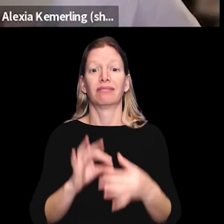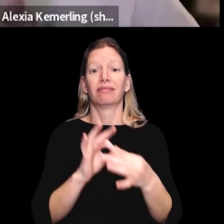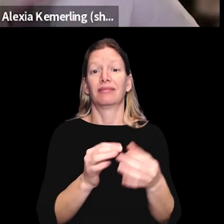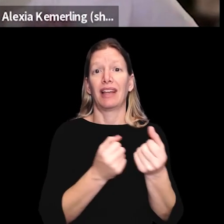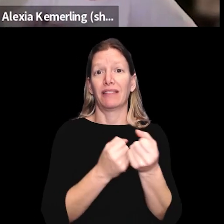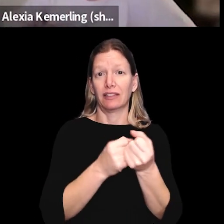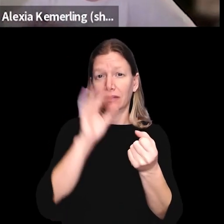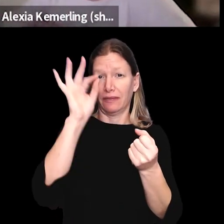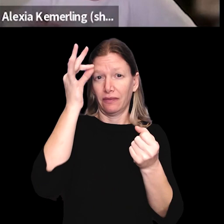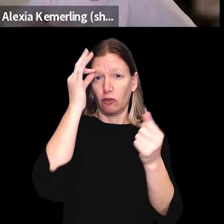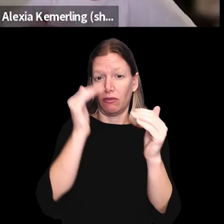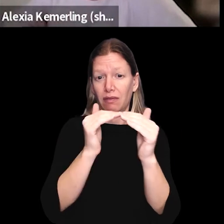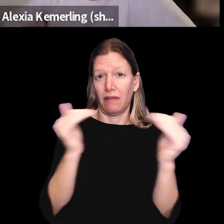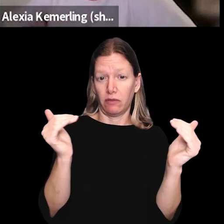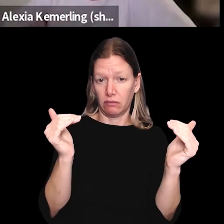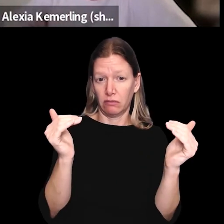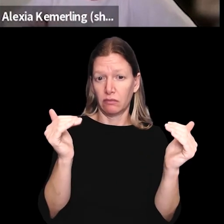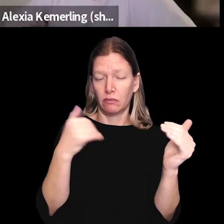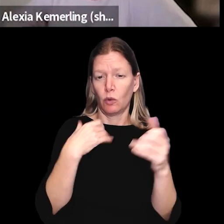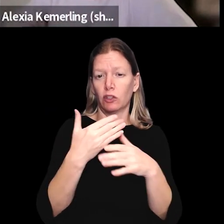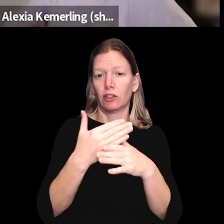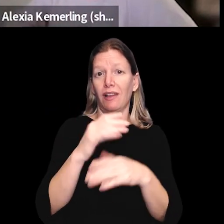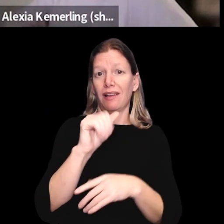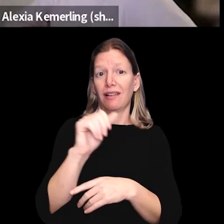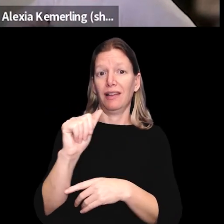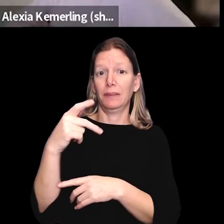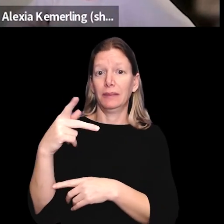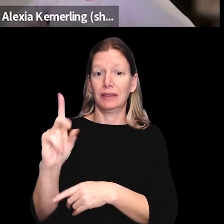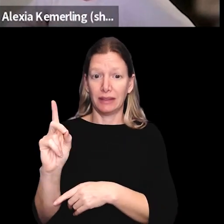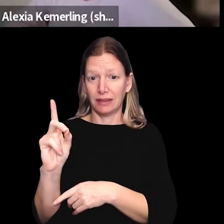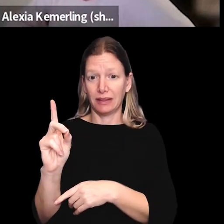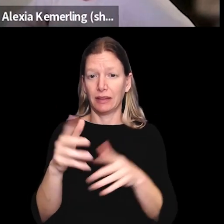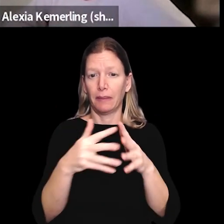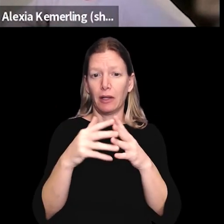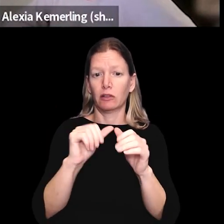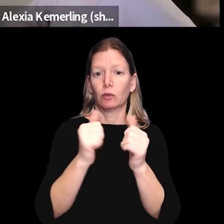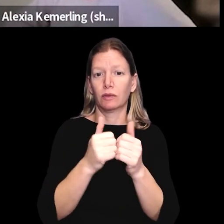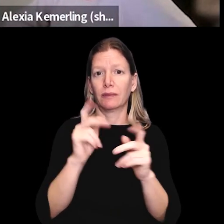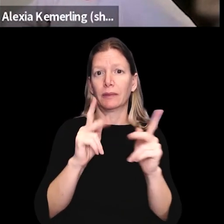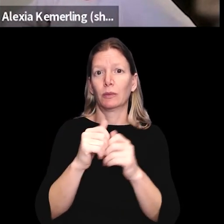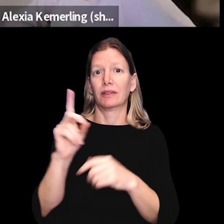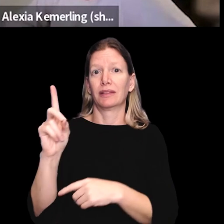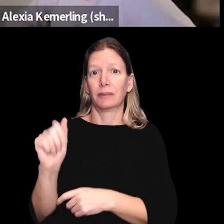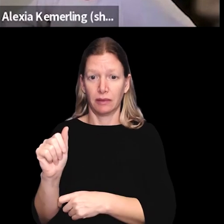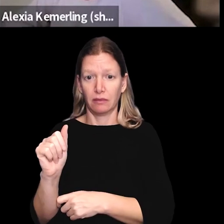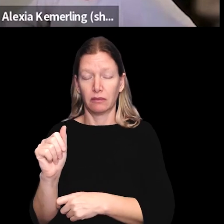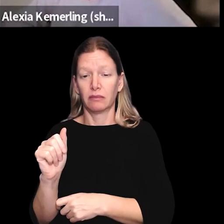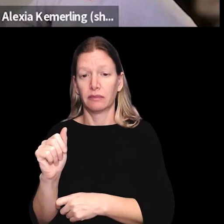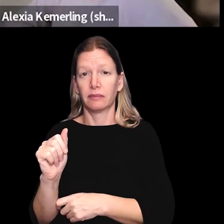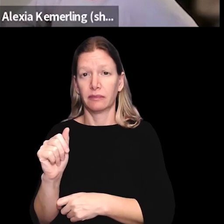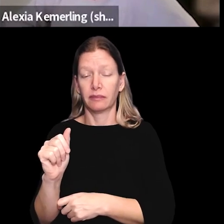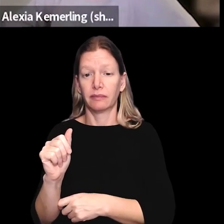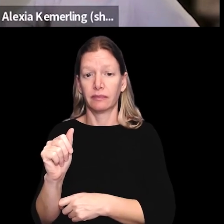And then in terms of advocacy at the federal level, I wanted to share that AAPD, the American